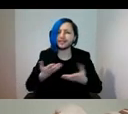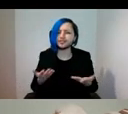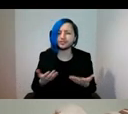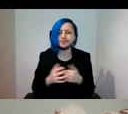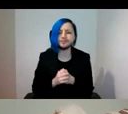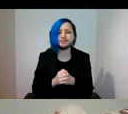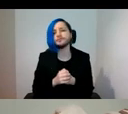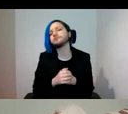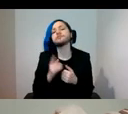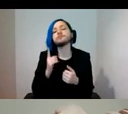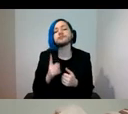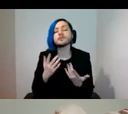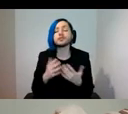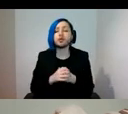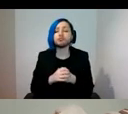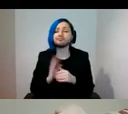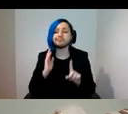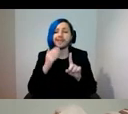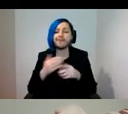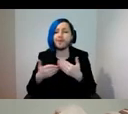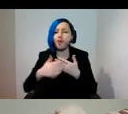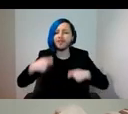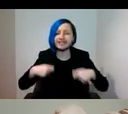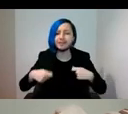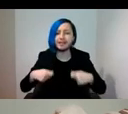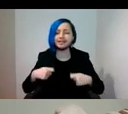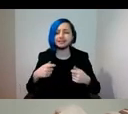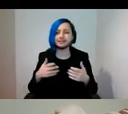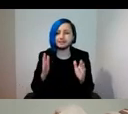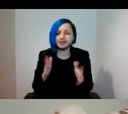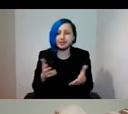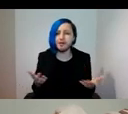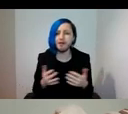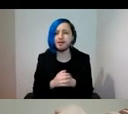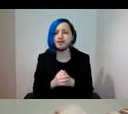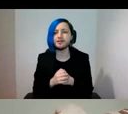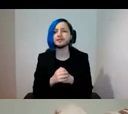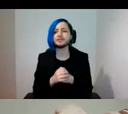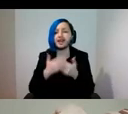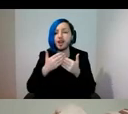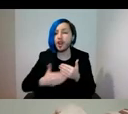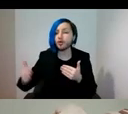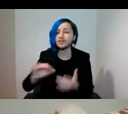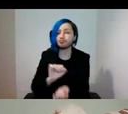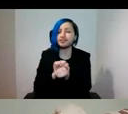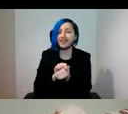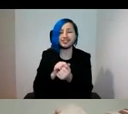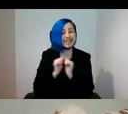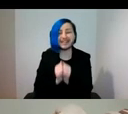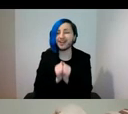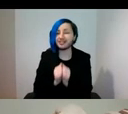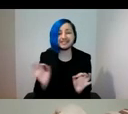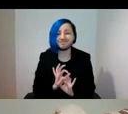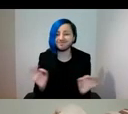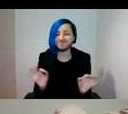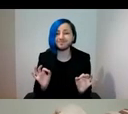for more experimentation and flexibility and acknowledging that long term preservation might not always be guaranteed. In